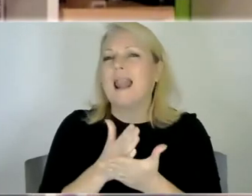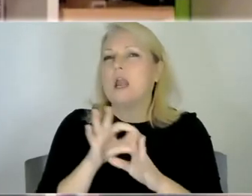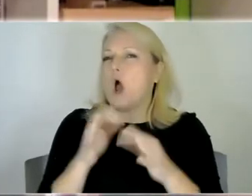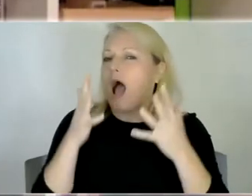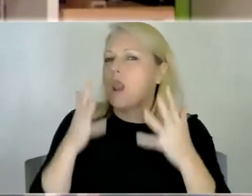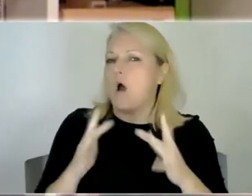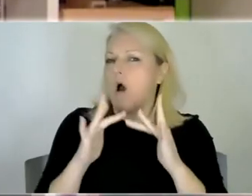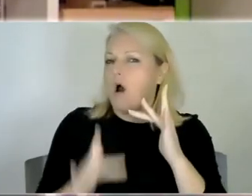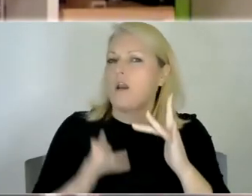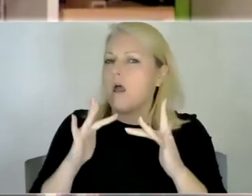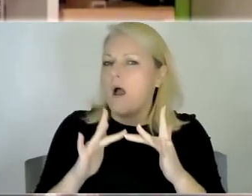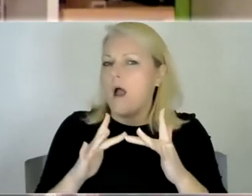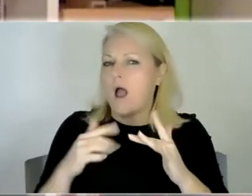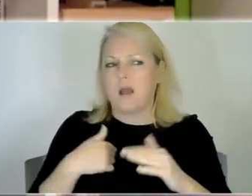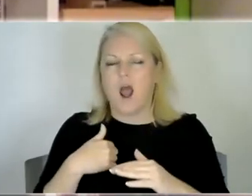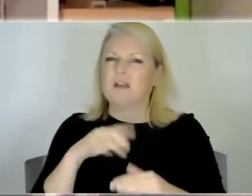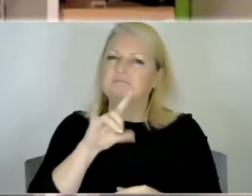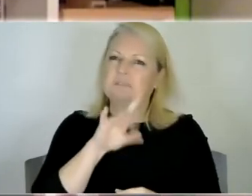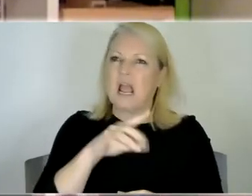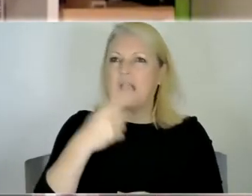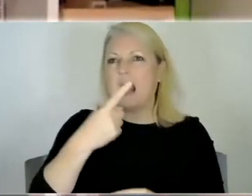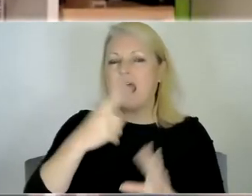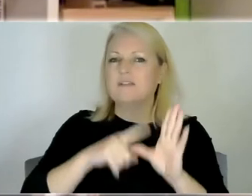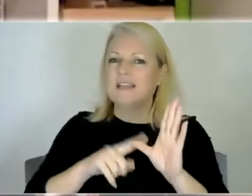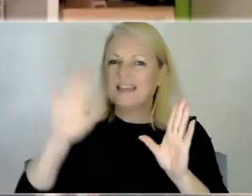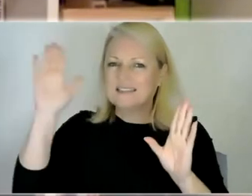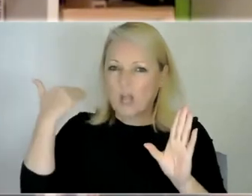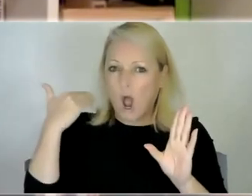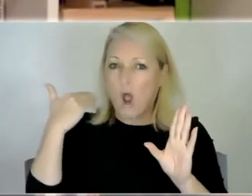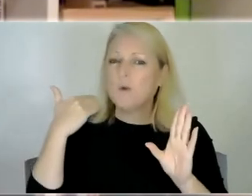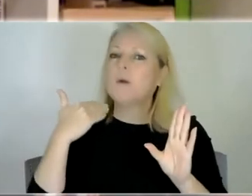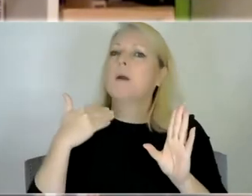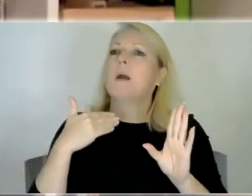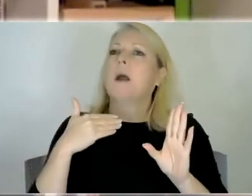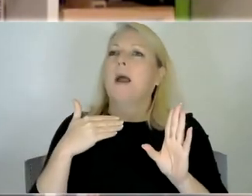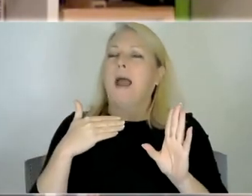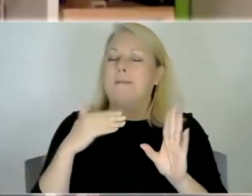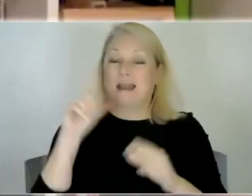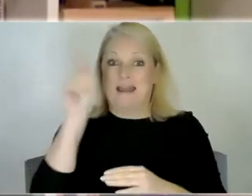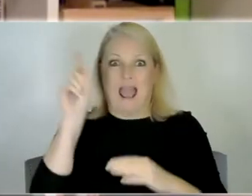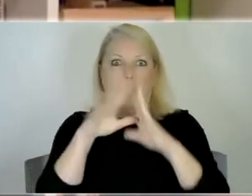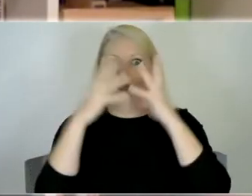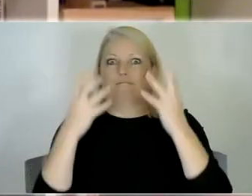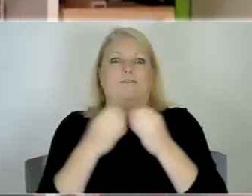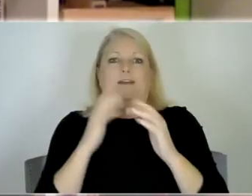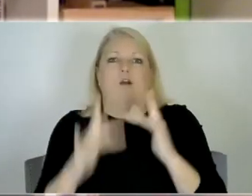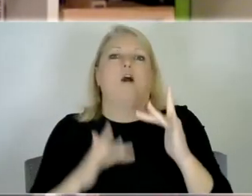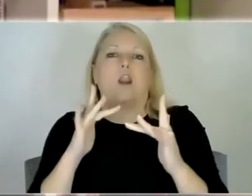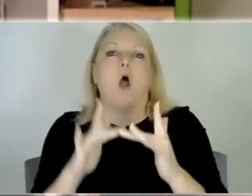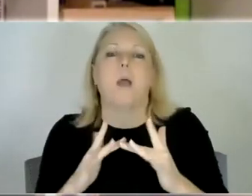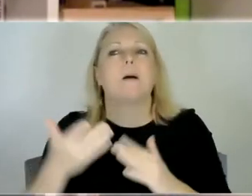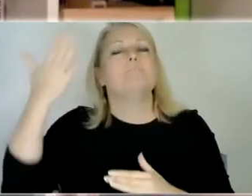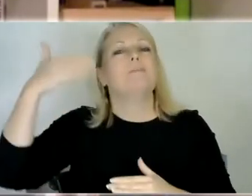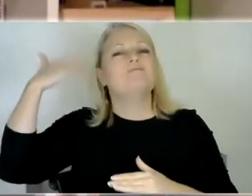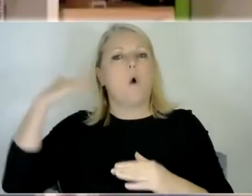about it like 10 11 years ago seems crazy to think that but everything that seemed to be online was quite professional